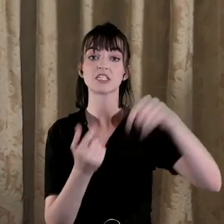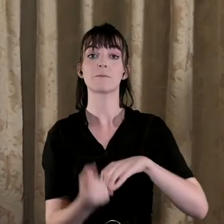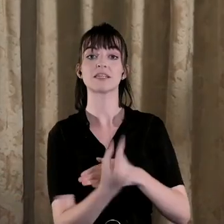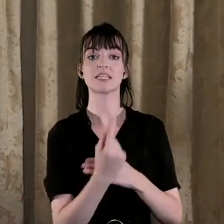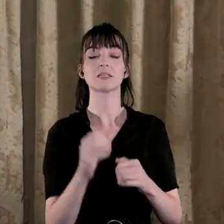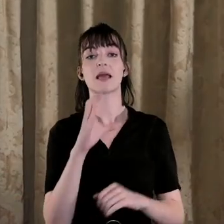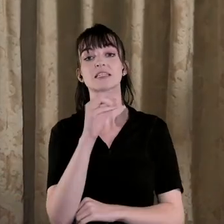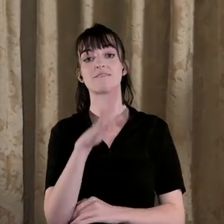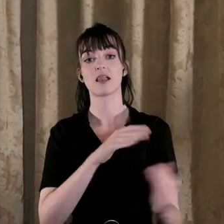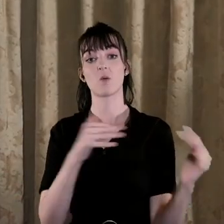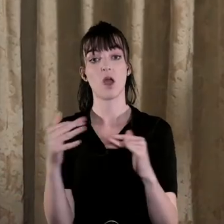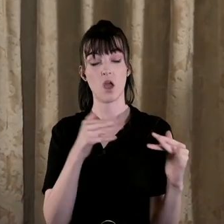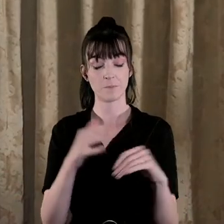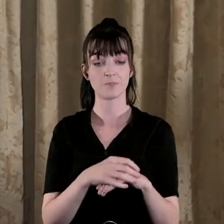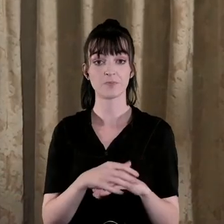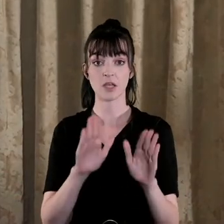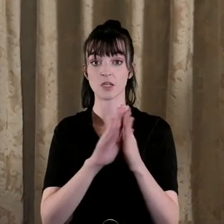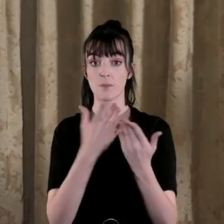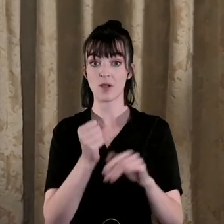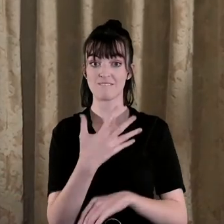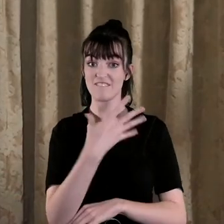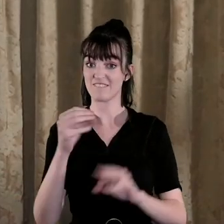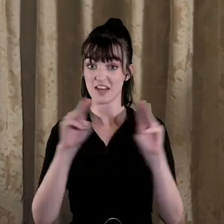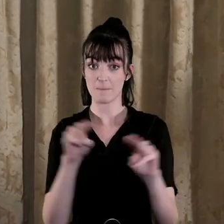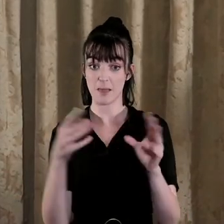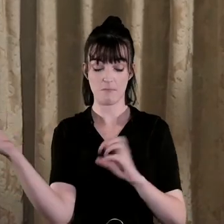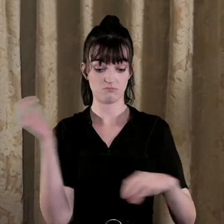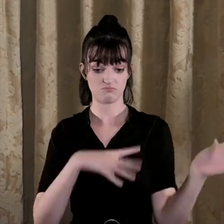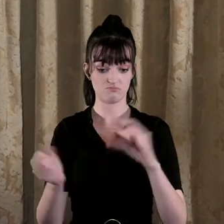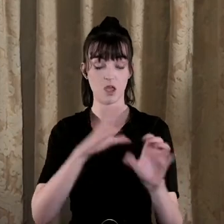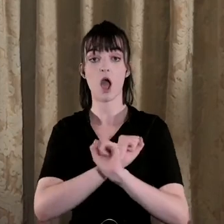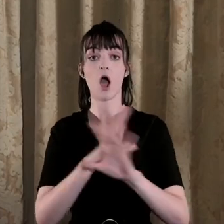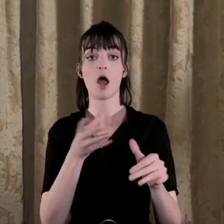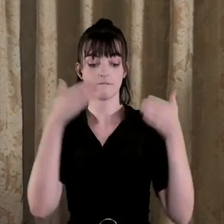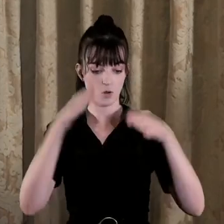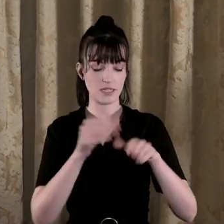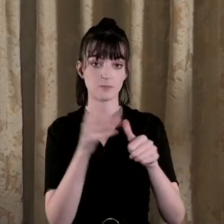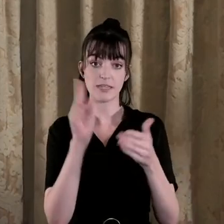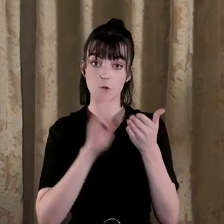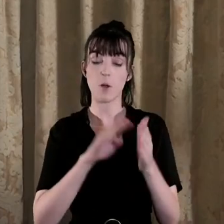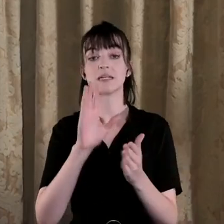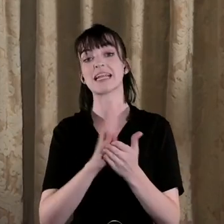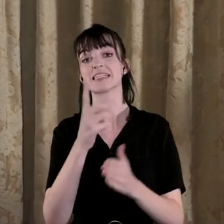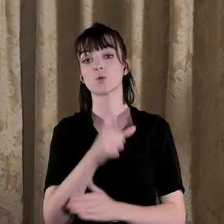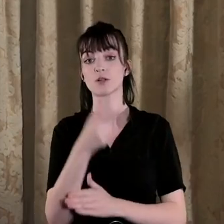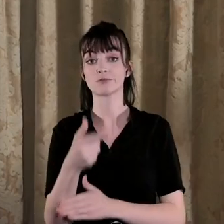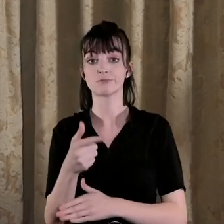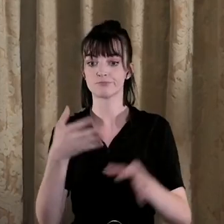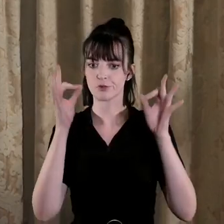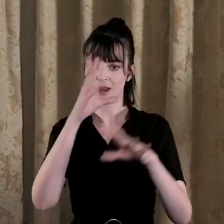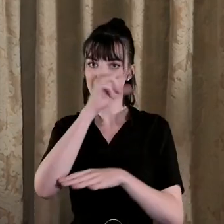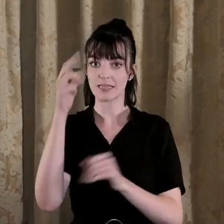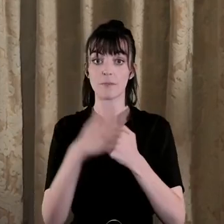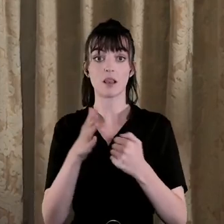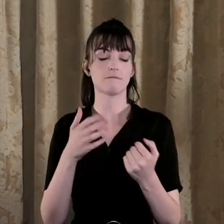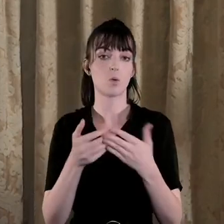and it's a book with 50 contributors all looking at a particular moment in 1922 and actually it's a really good example of what we've been talking about